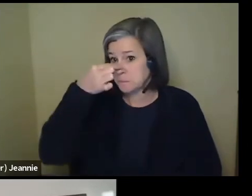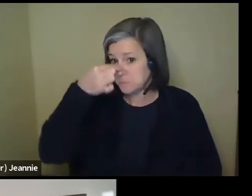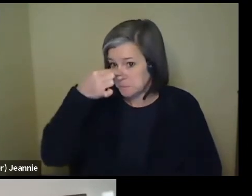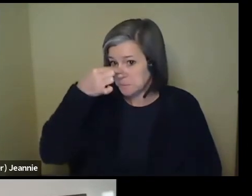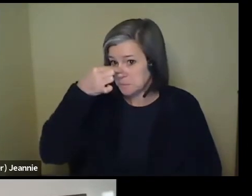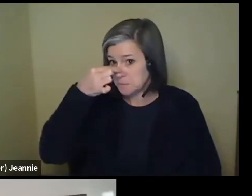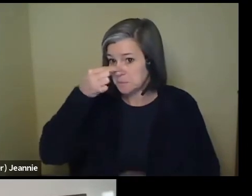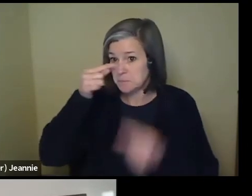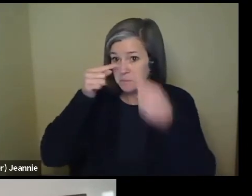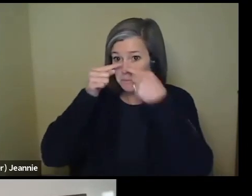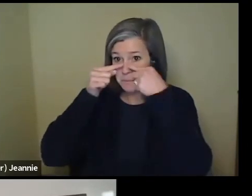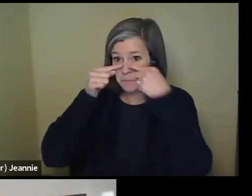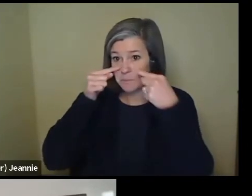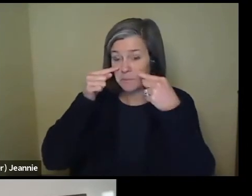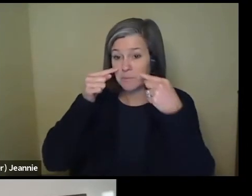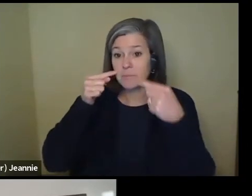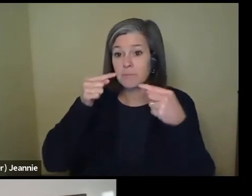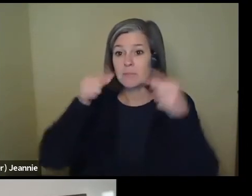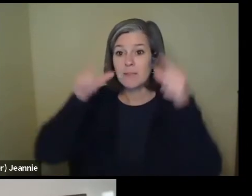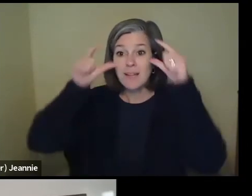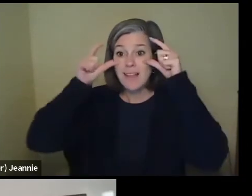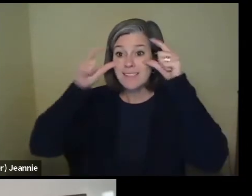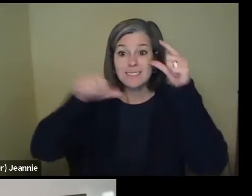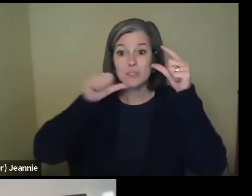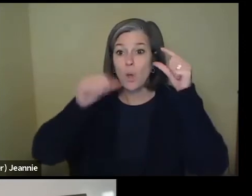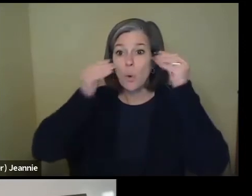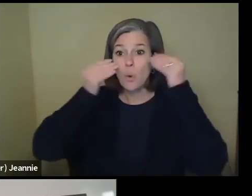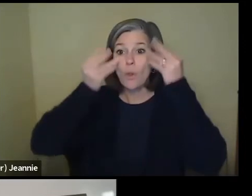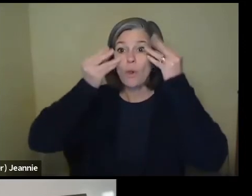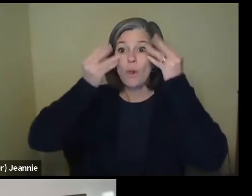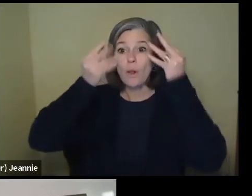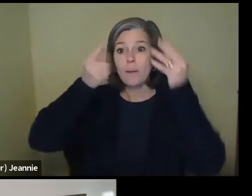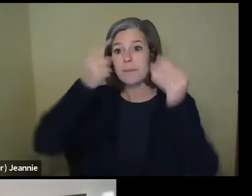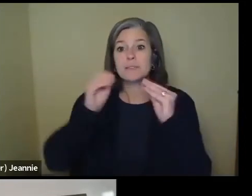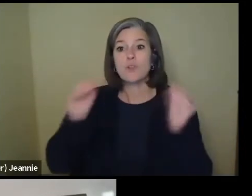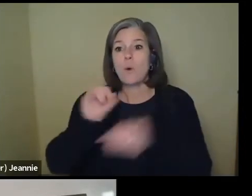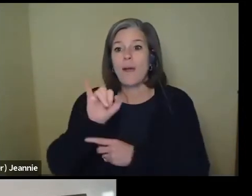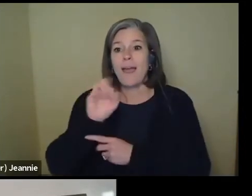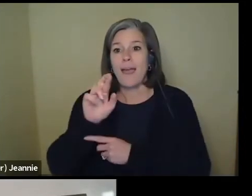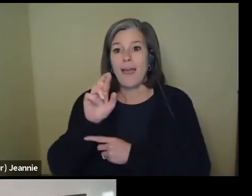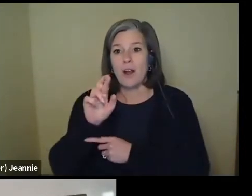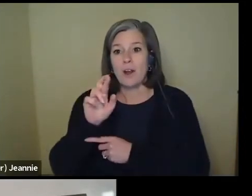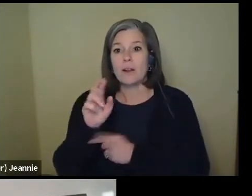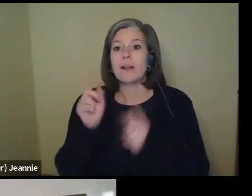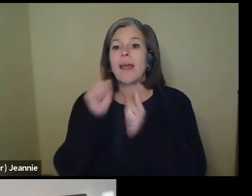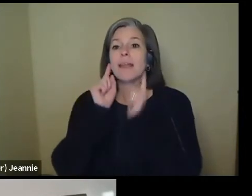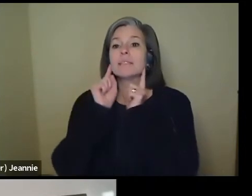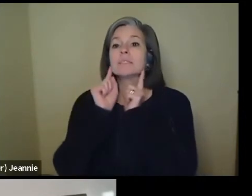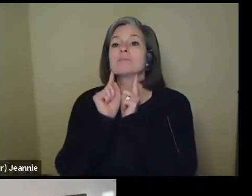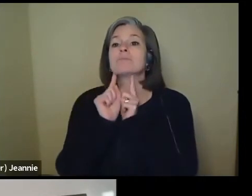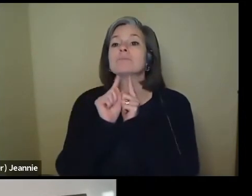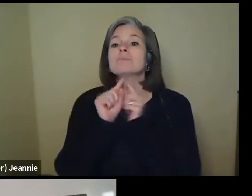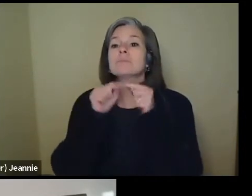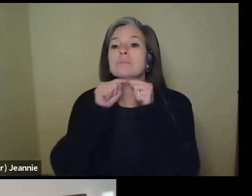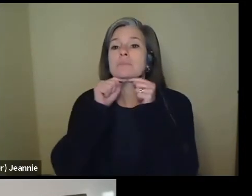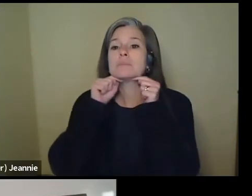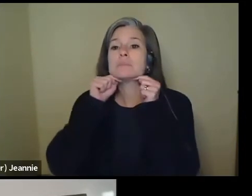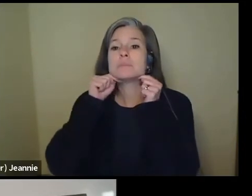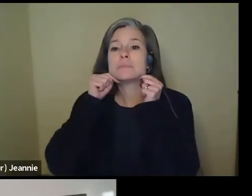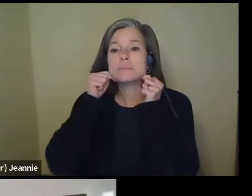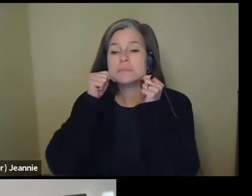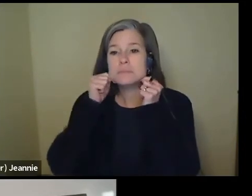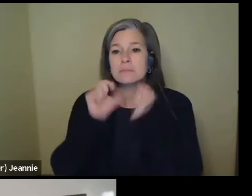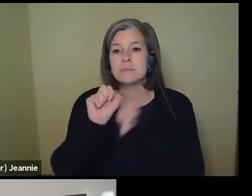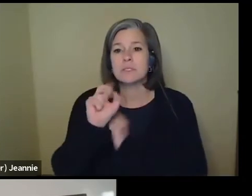fit over my nose. My glasses don't thought because there's no air coming up through here and it goes the whole way snugly around my, the sides of